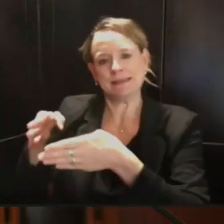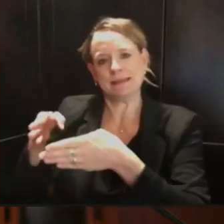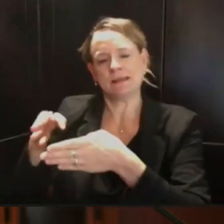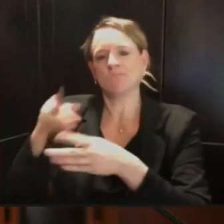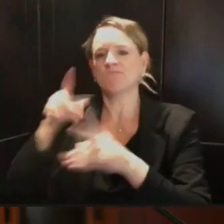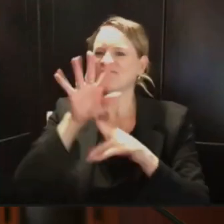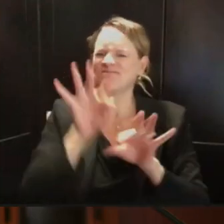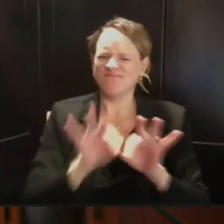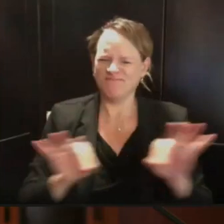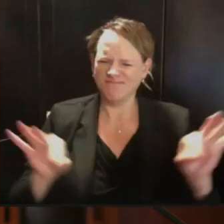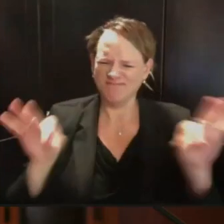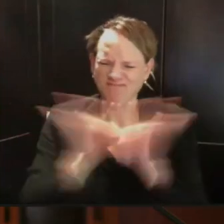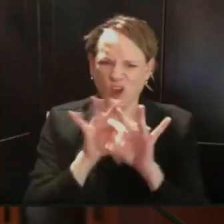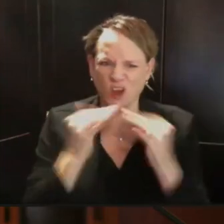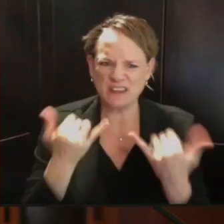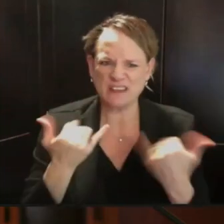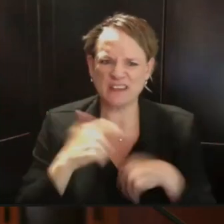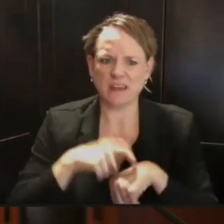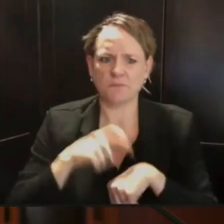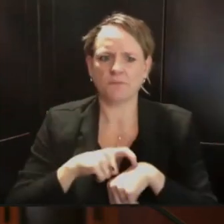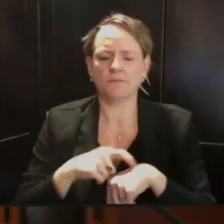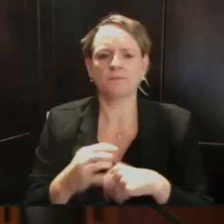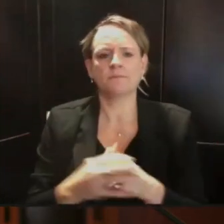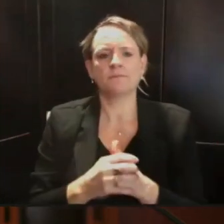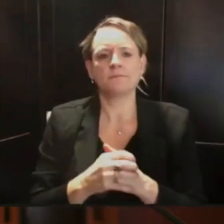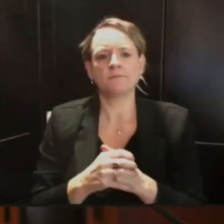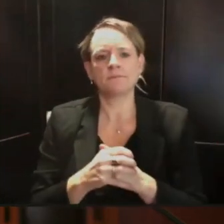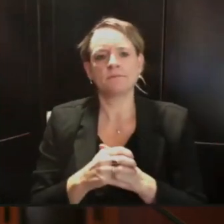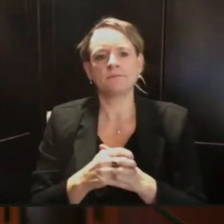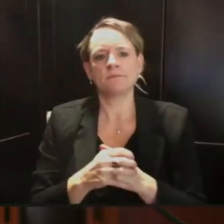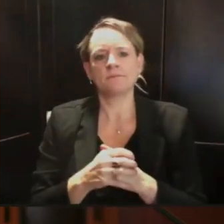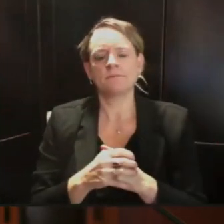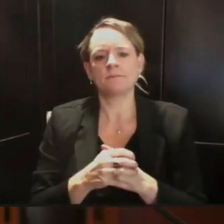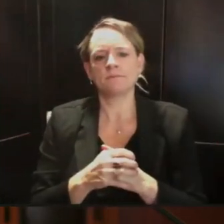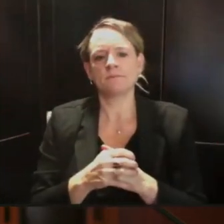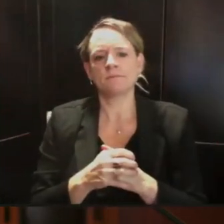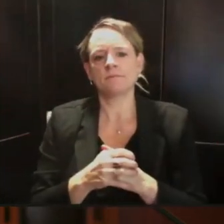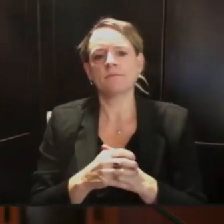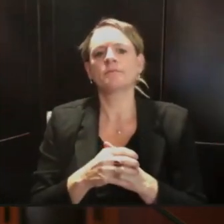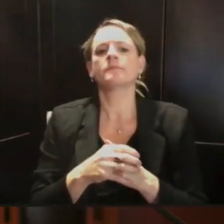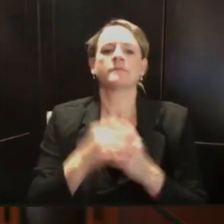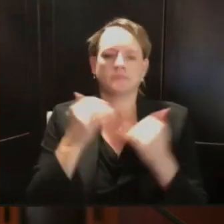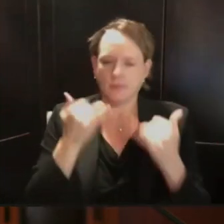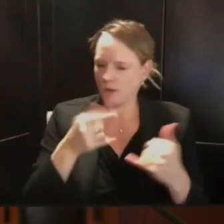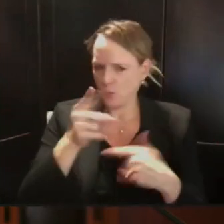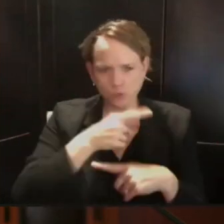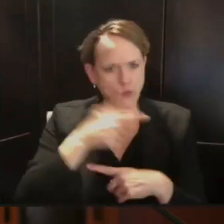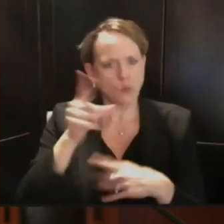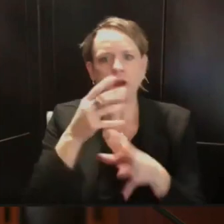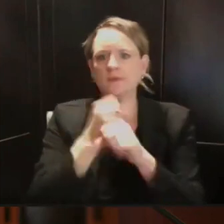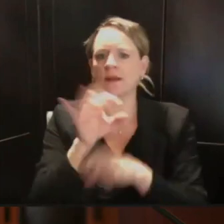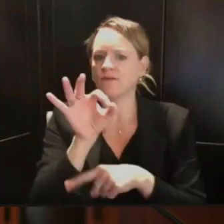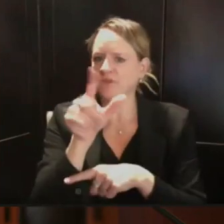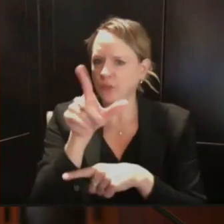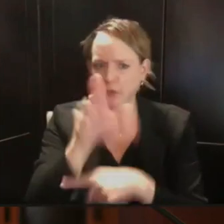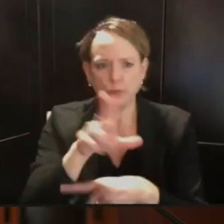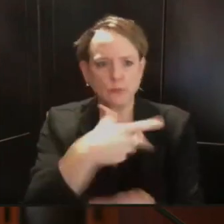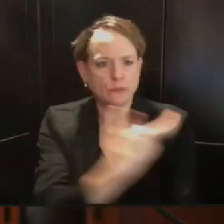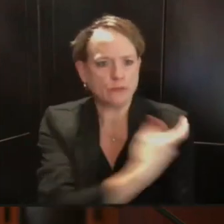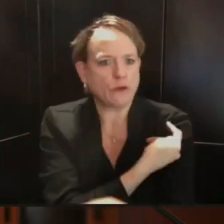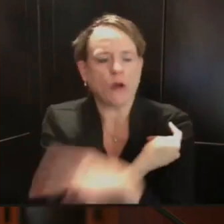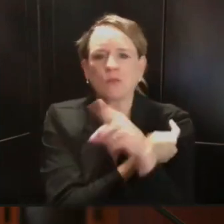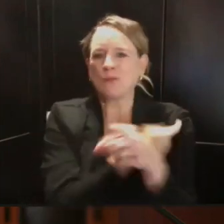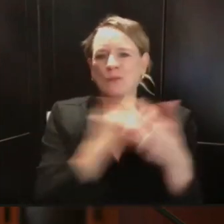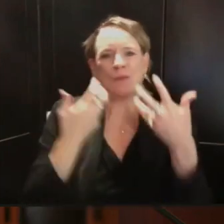call your primary care, but get a flu shot because we will mitigate the need for